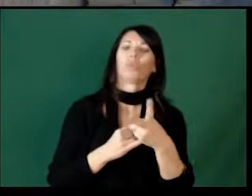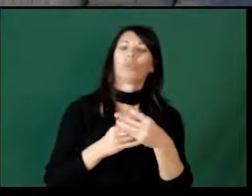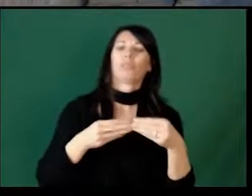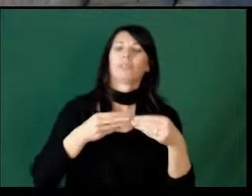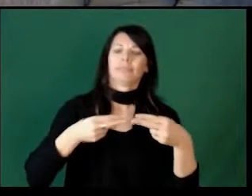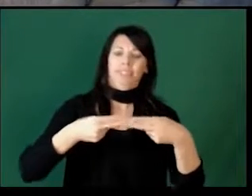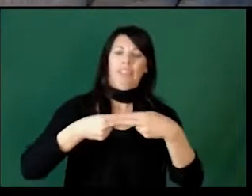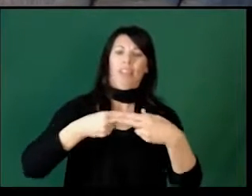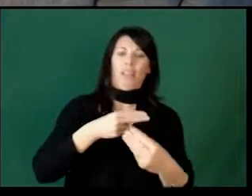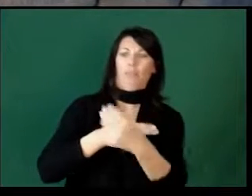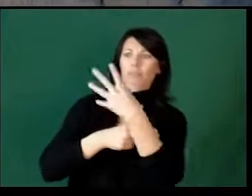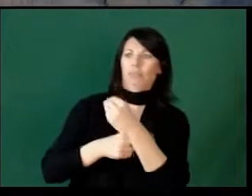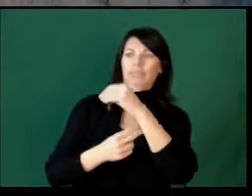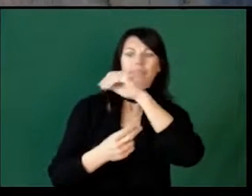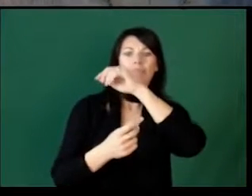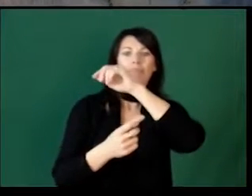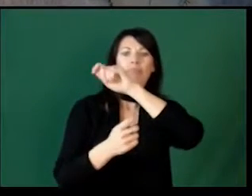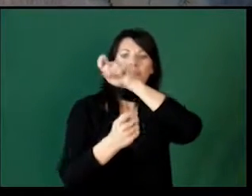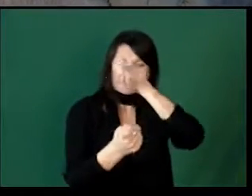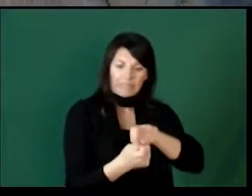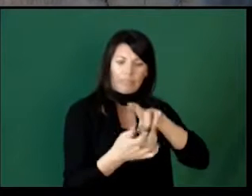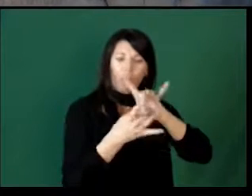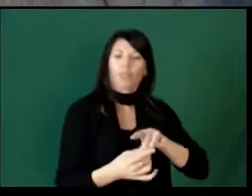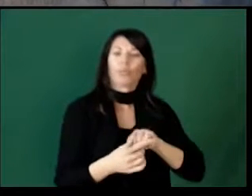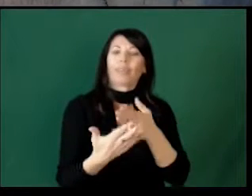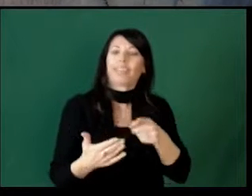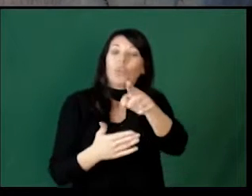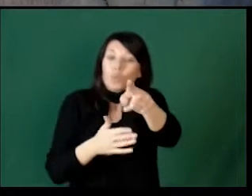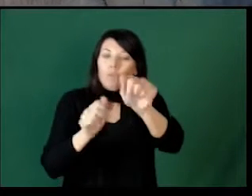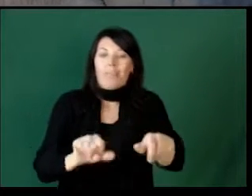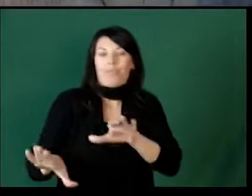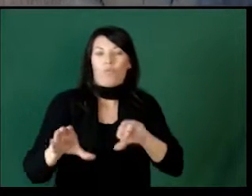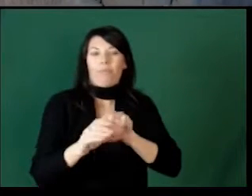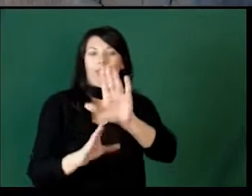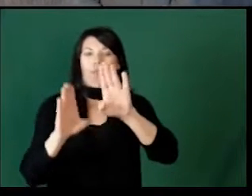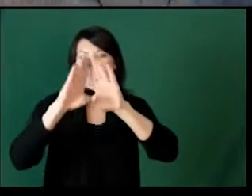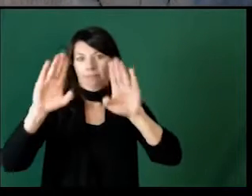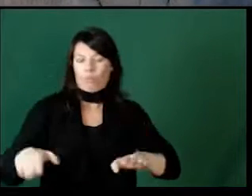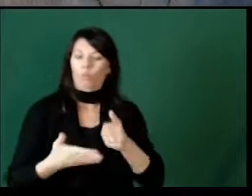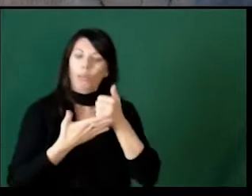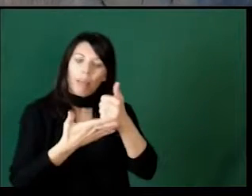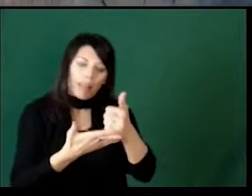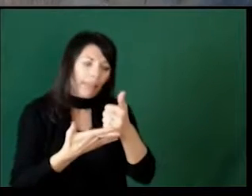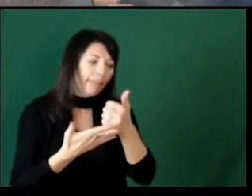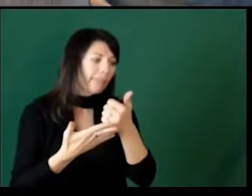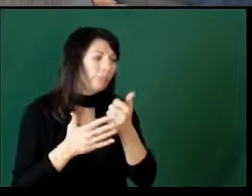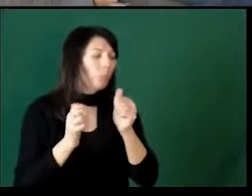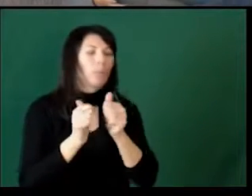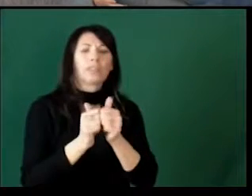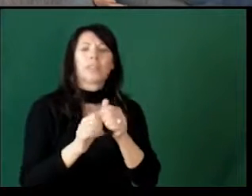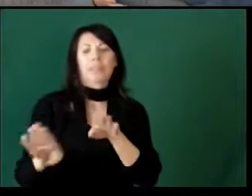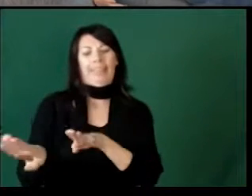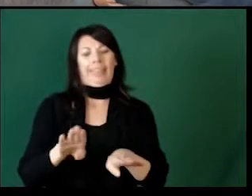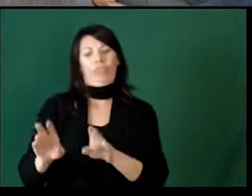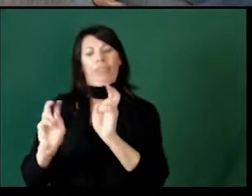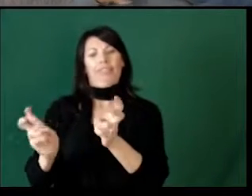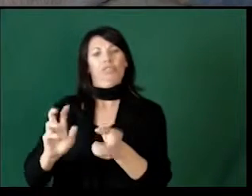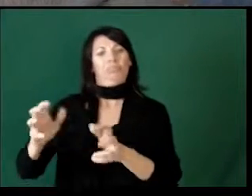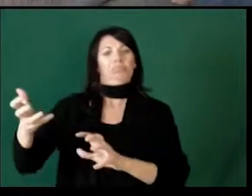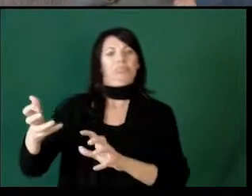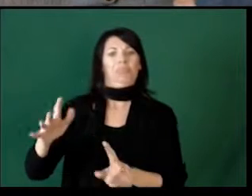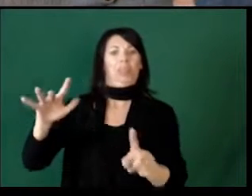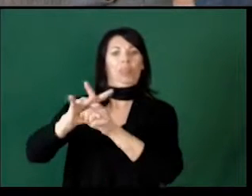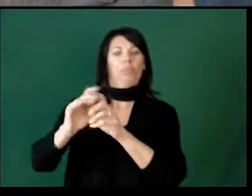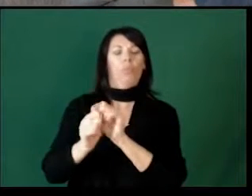The last couple of slides I have are specifically things that you can do in your house to help with some